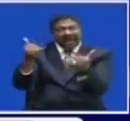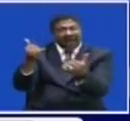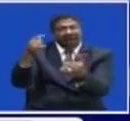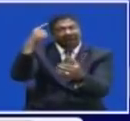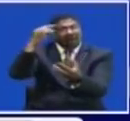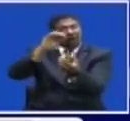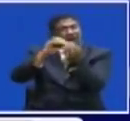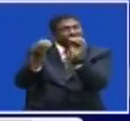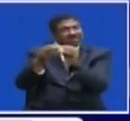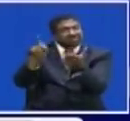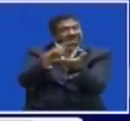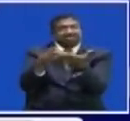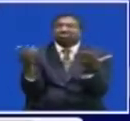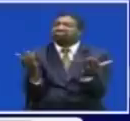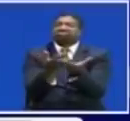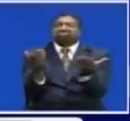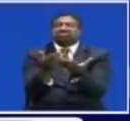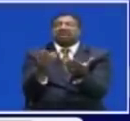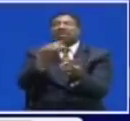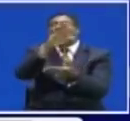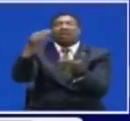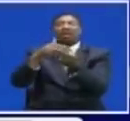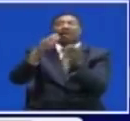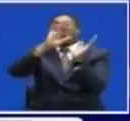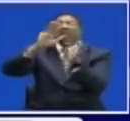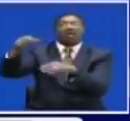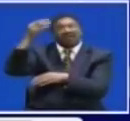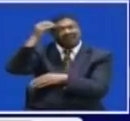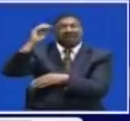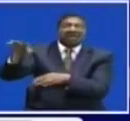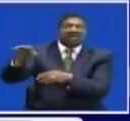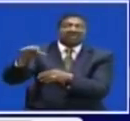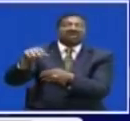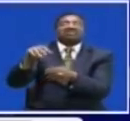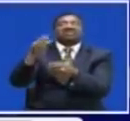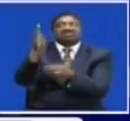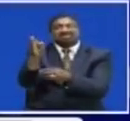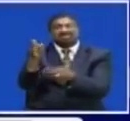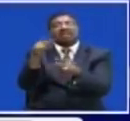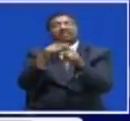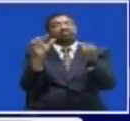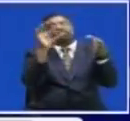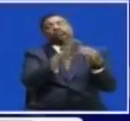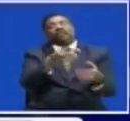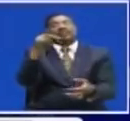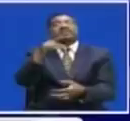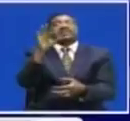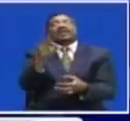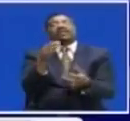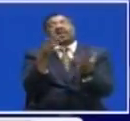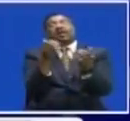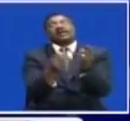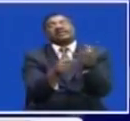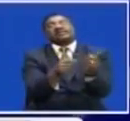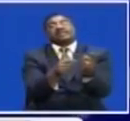says People in the region Have lost trust In the opposition political parties And want to work With the ruling party He told ZNBC News In a